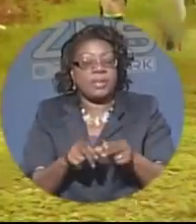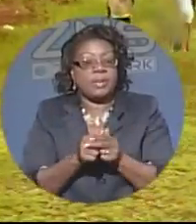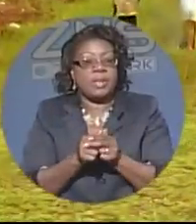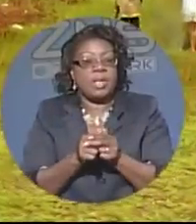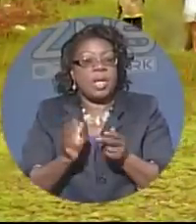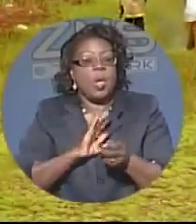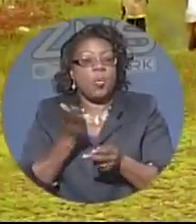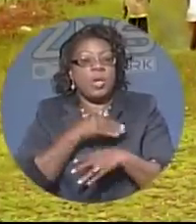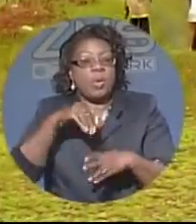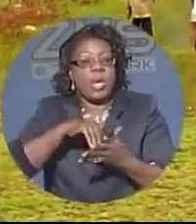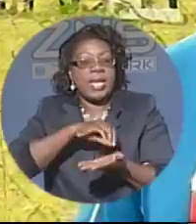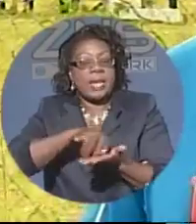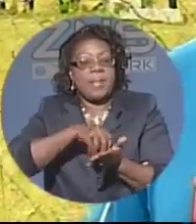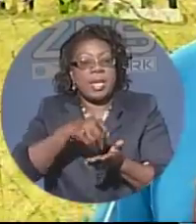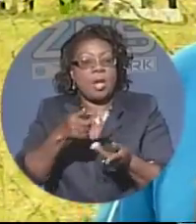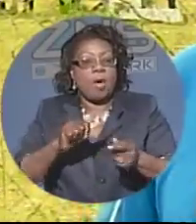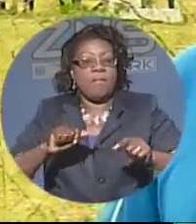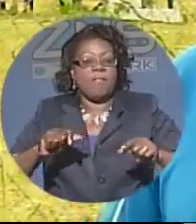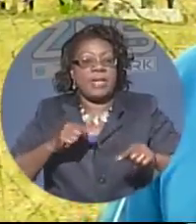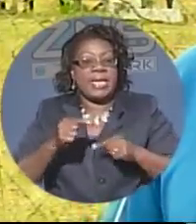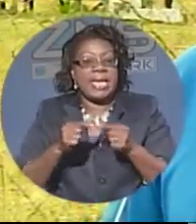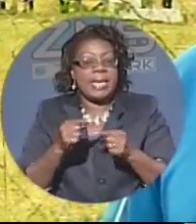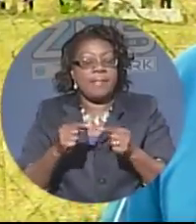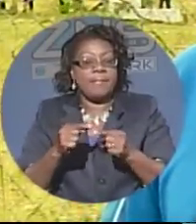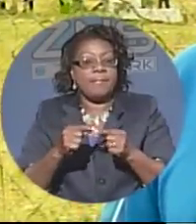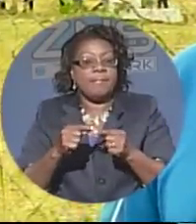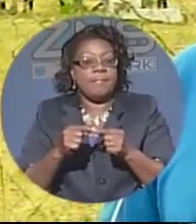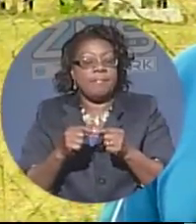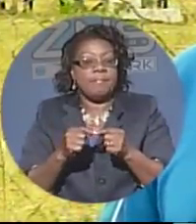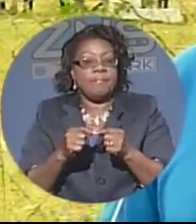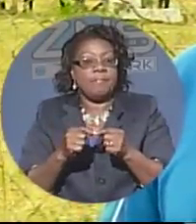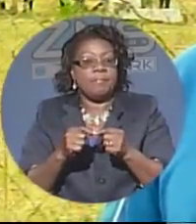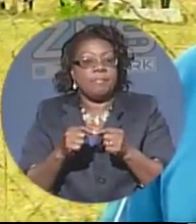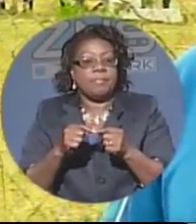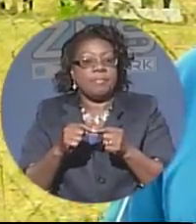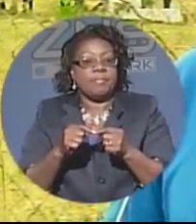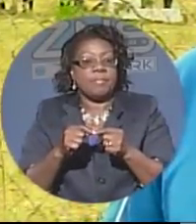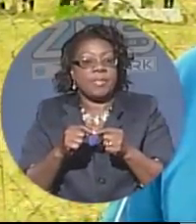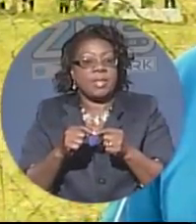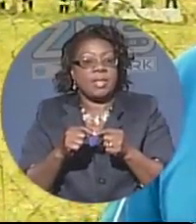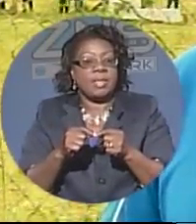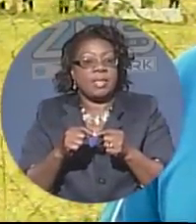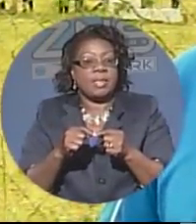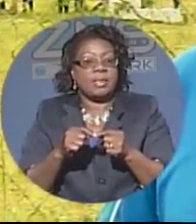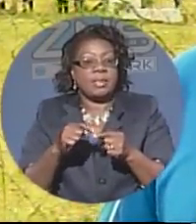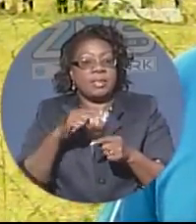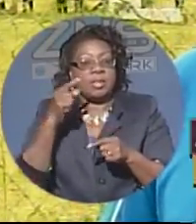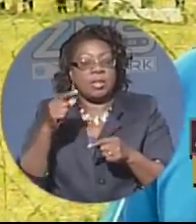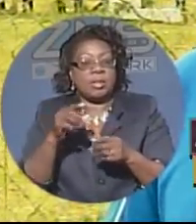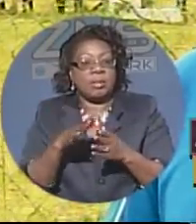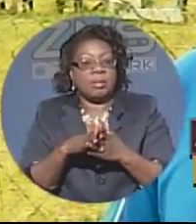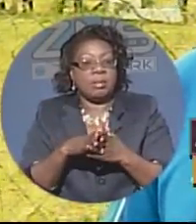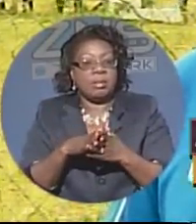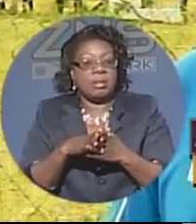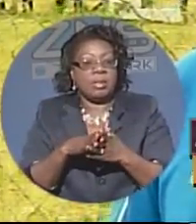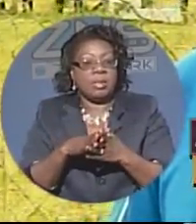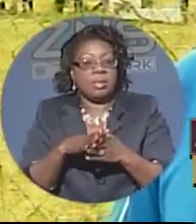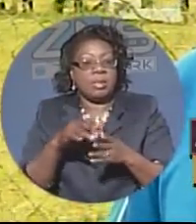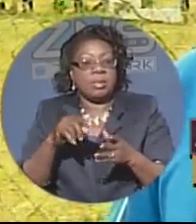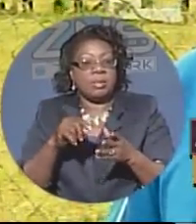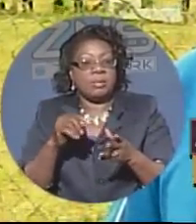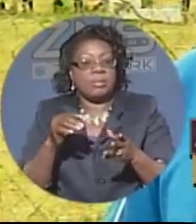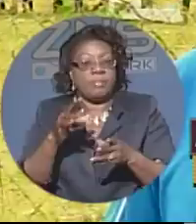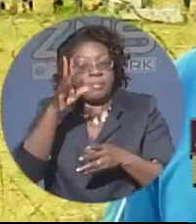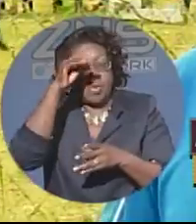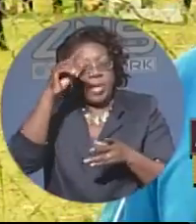were in the middle of the game and our outfielders started to panic. And I saw them scaling the outfield fence